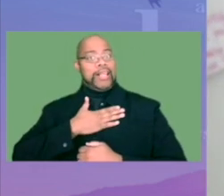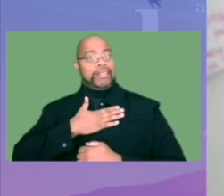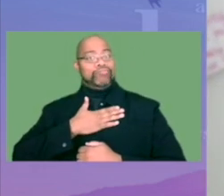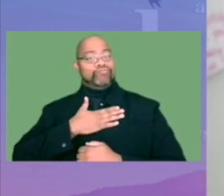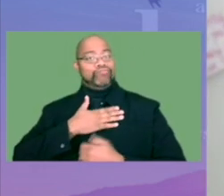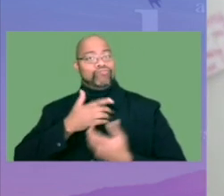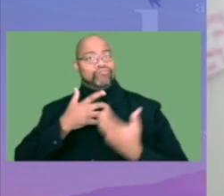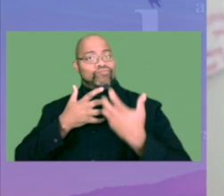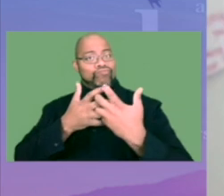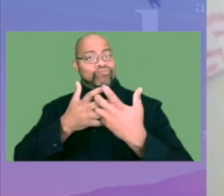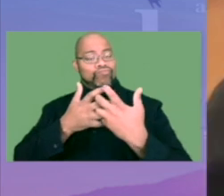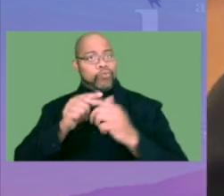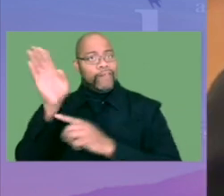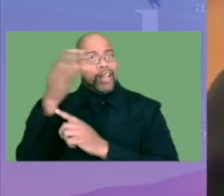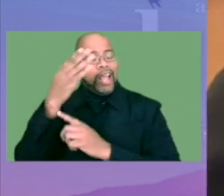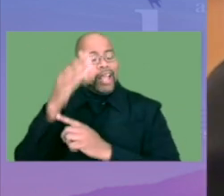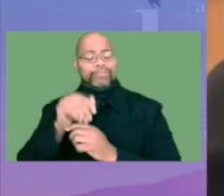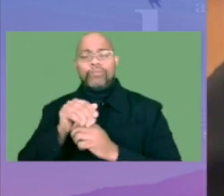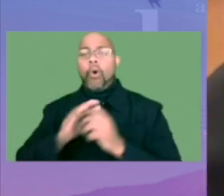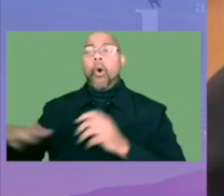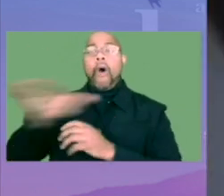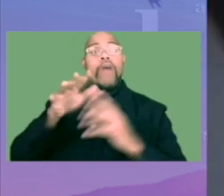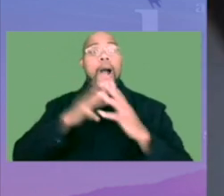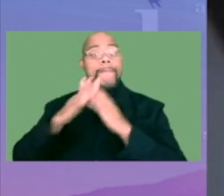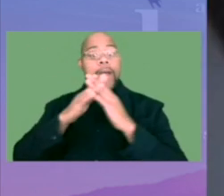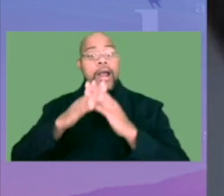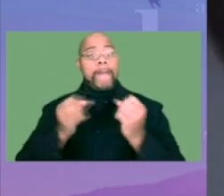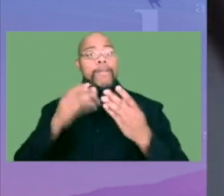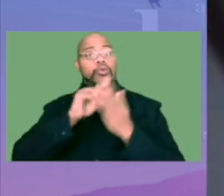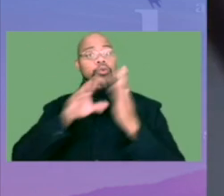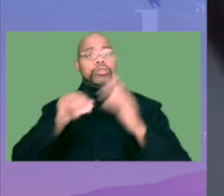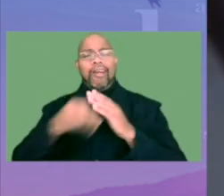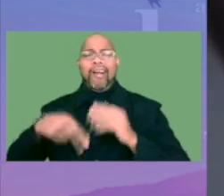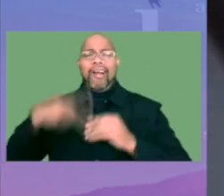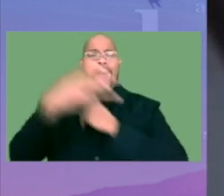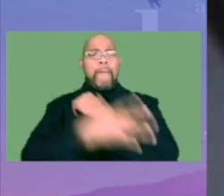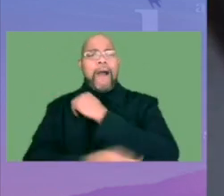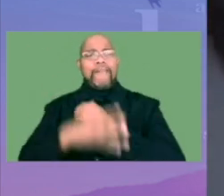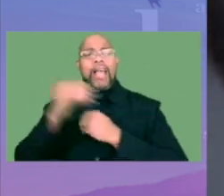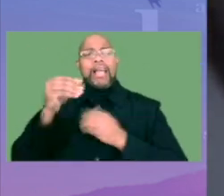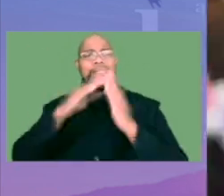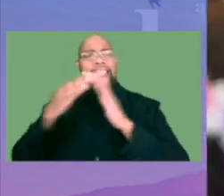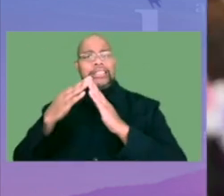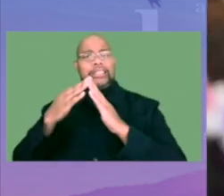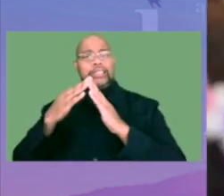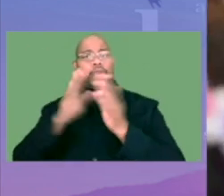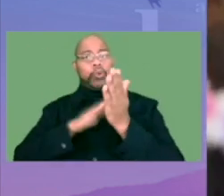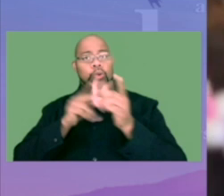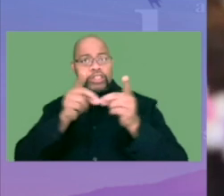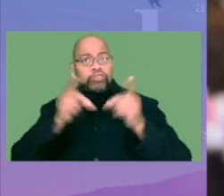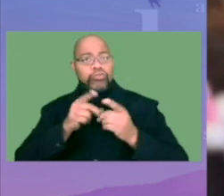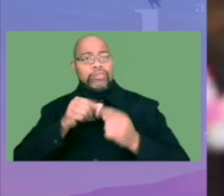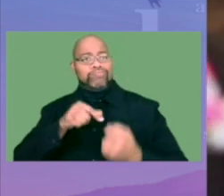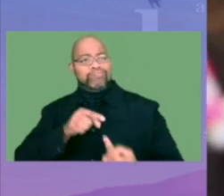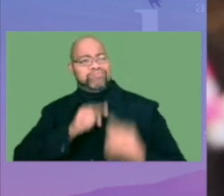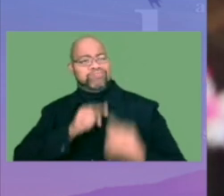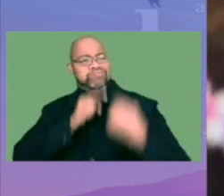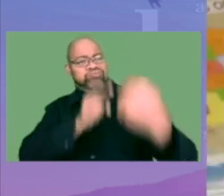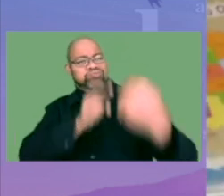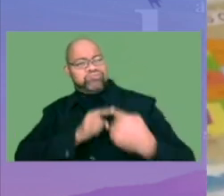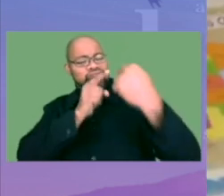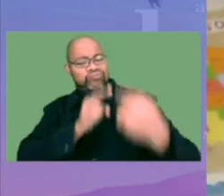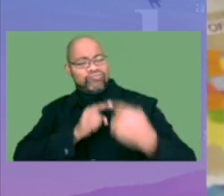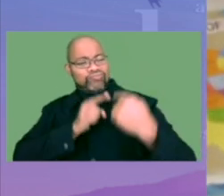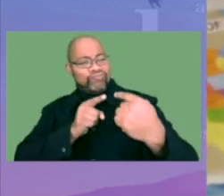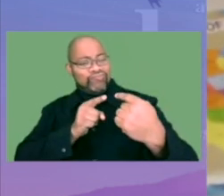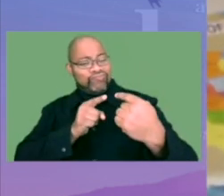Across America, many students in high poverty and urban school districts face an uphill battle. It's not because